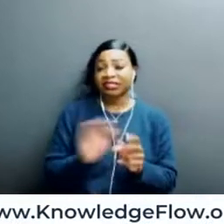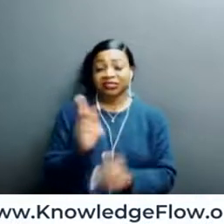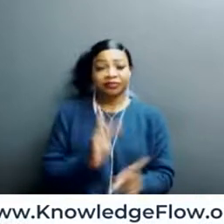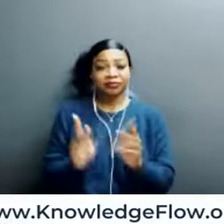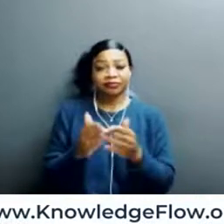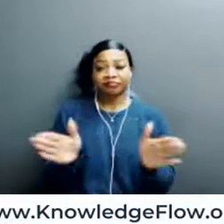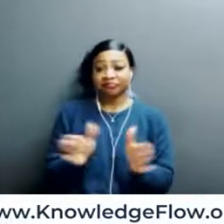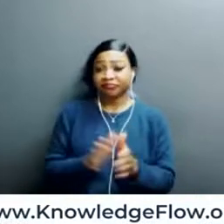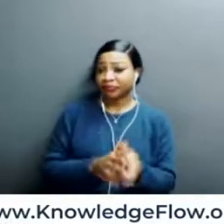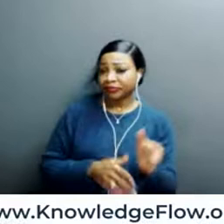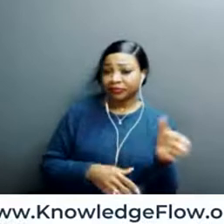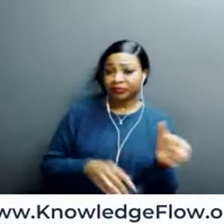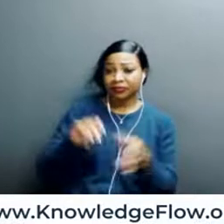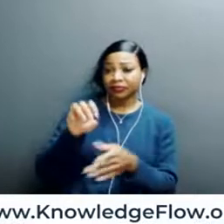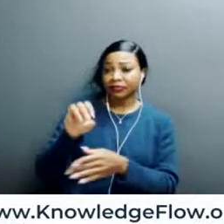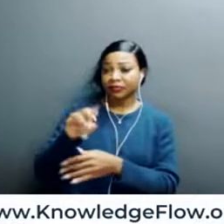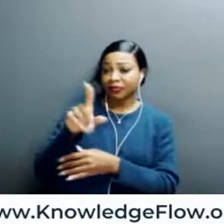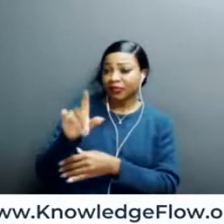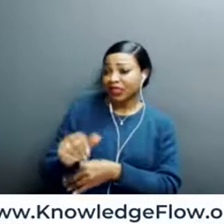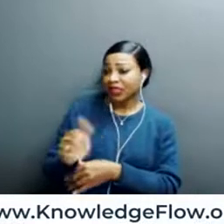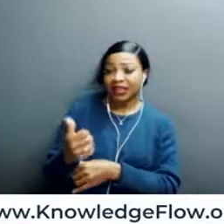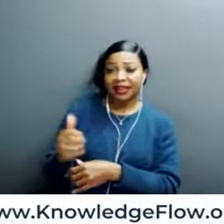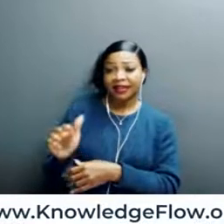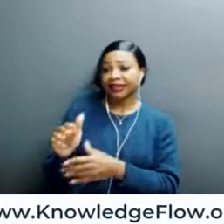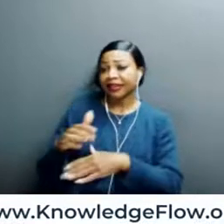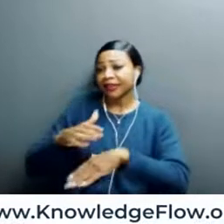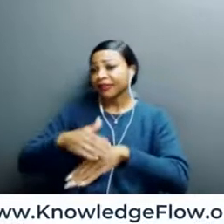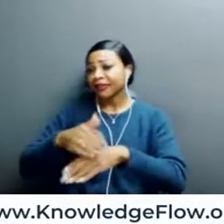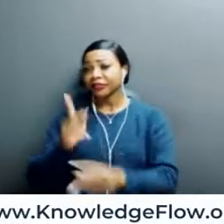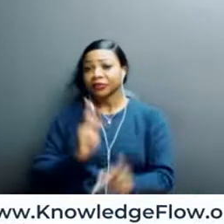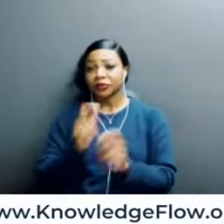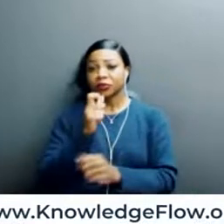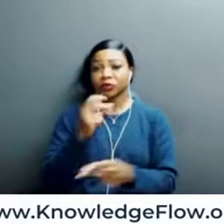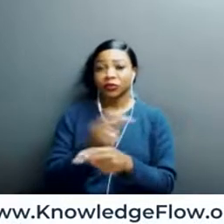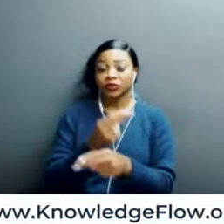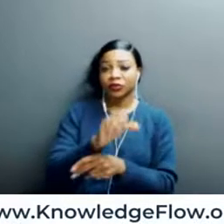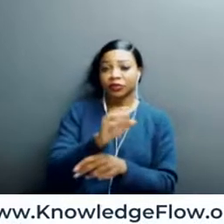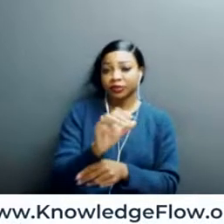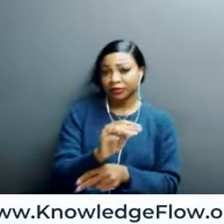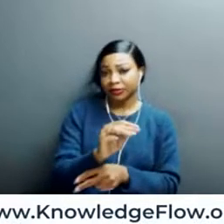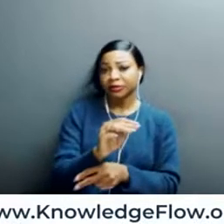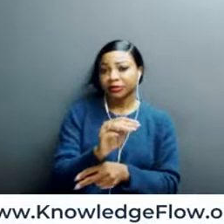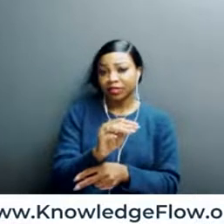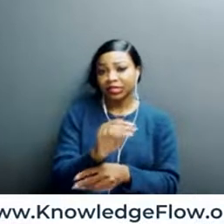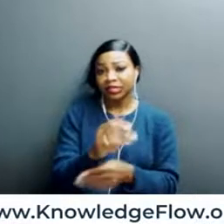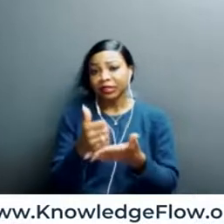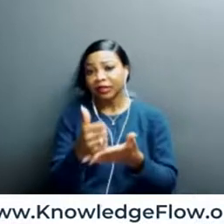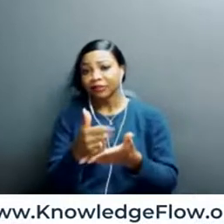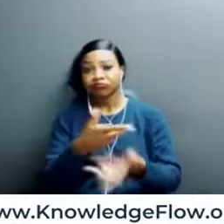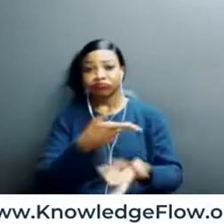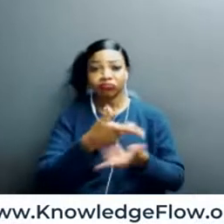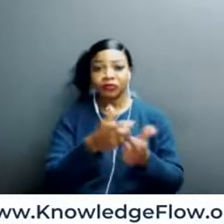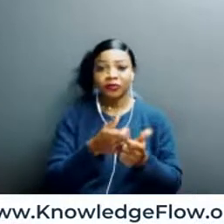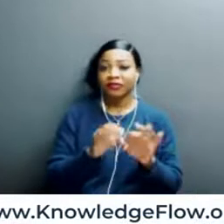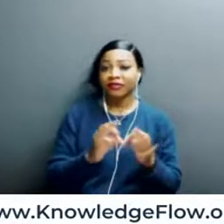have any nuggets of wisdom for people who are using social media a lot to stay in touch with their family members, for